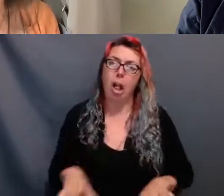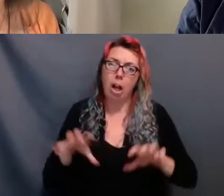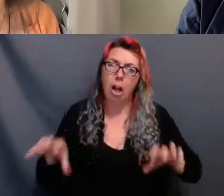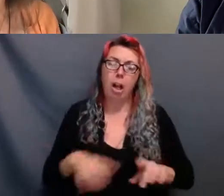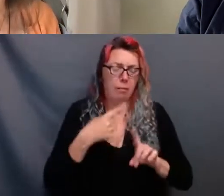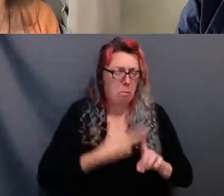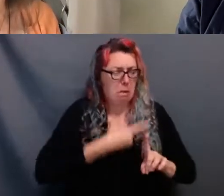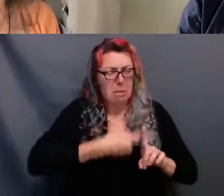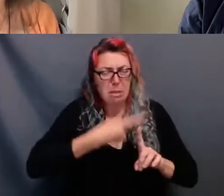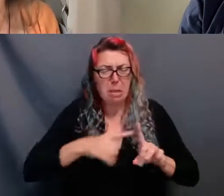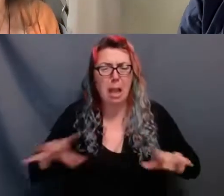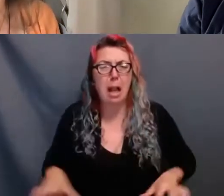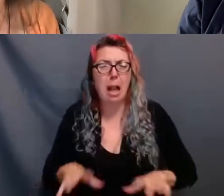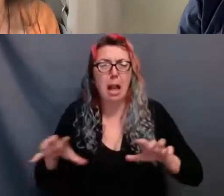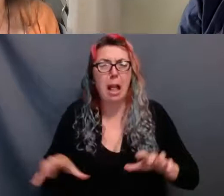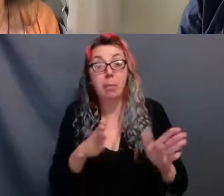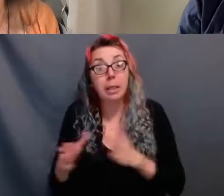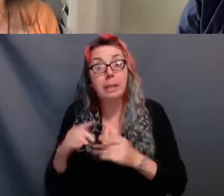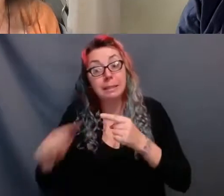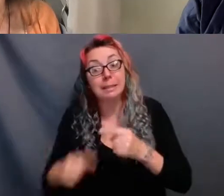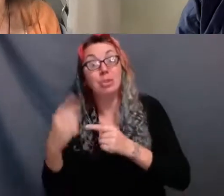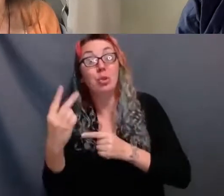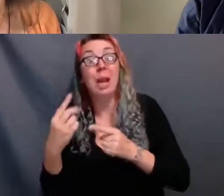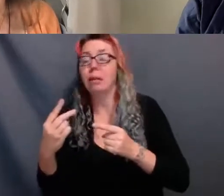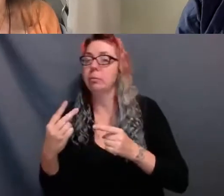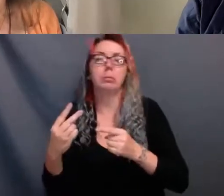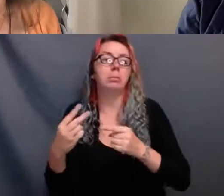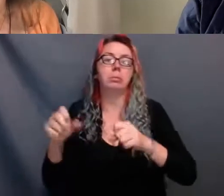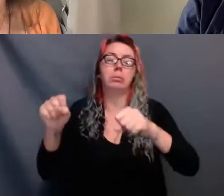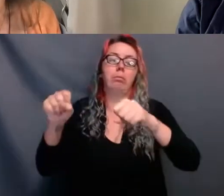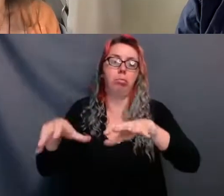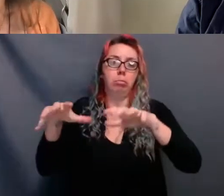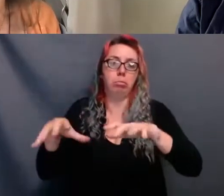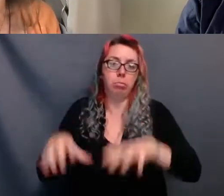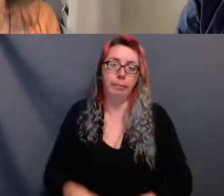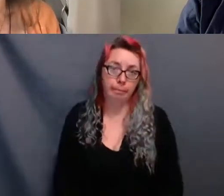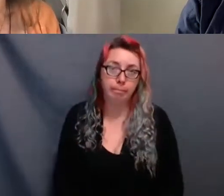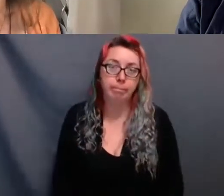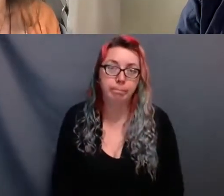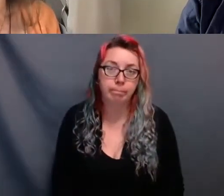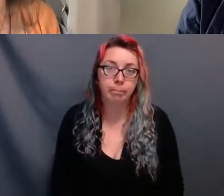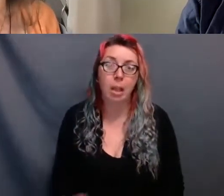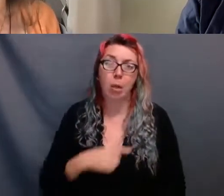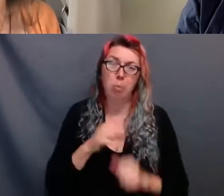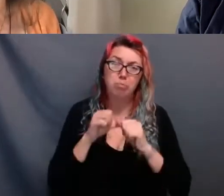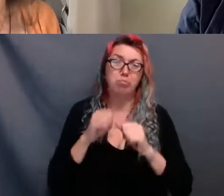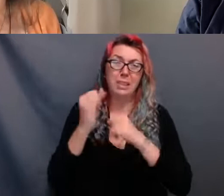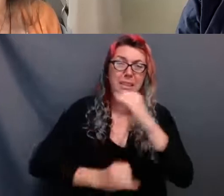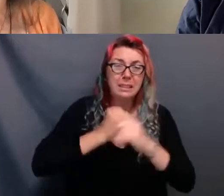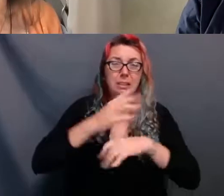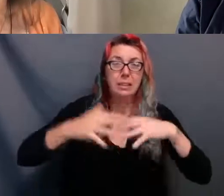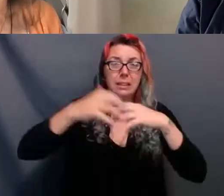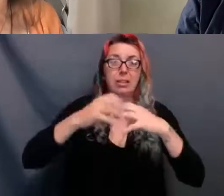follow-up season evaporated. Years of establishing vital international connections with Indigenous artists around the